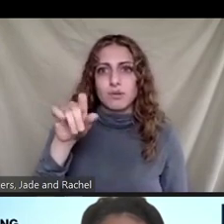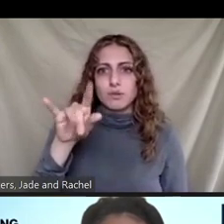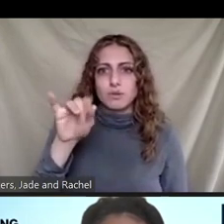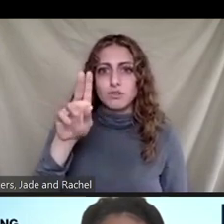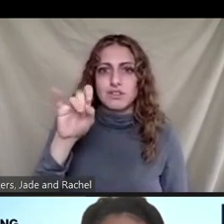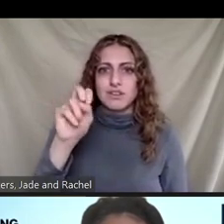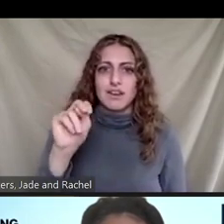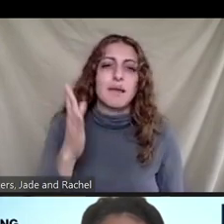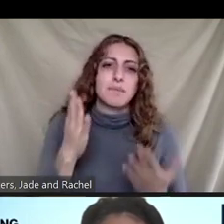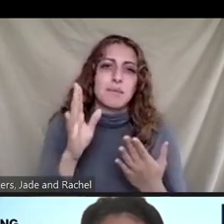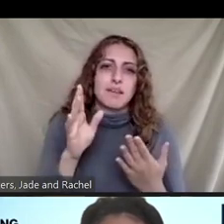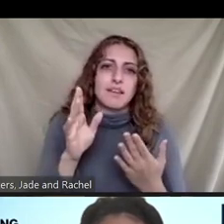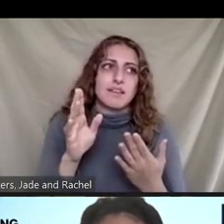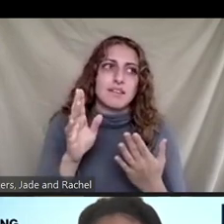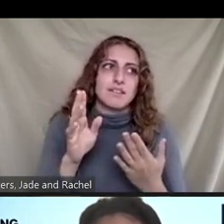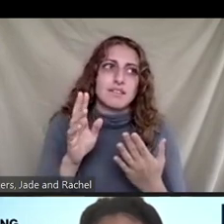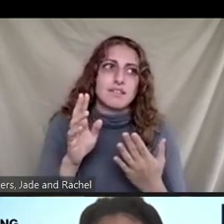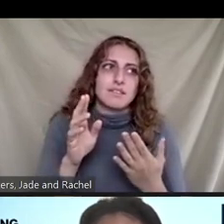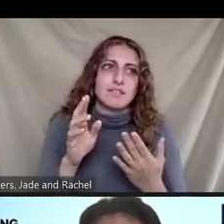two or three session two or three.